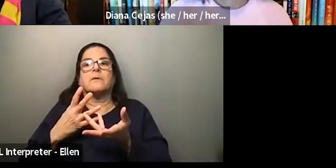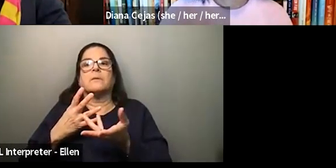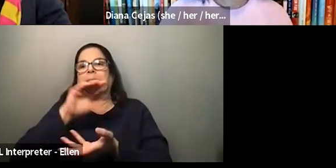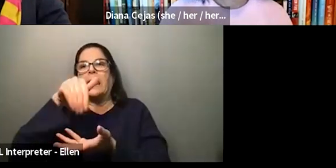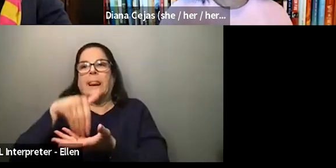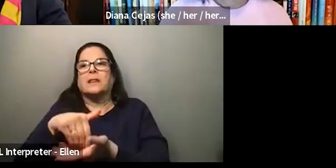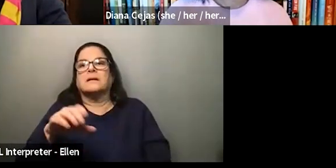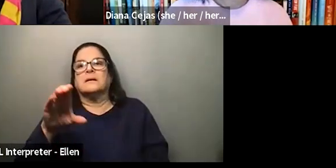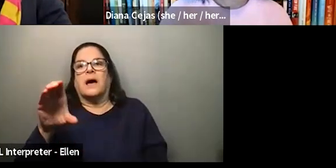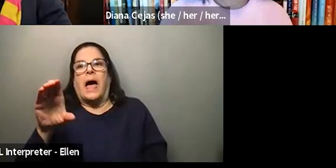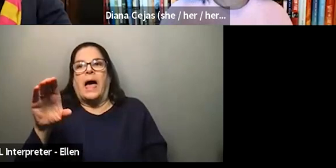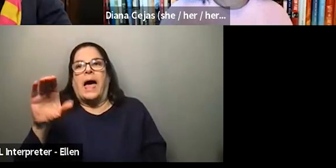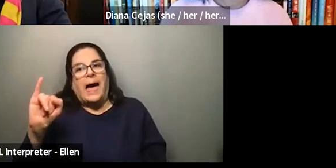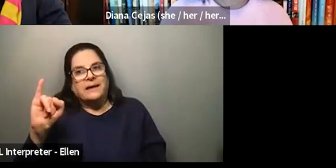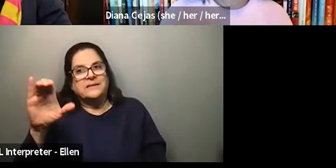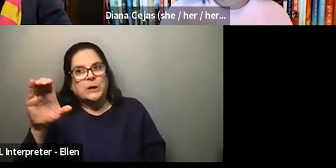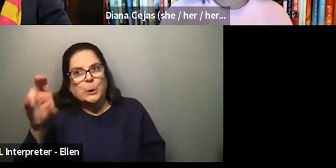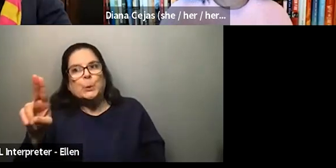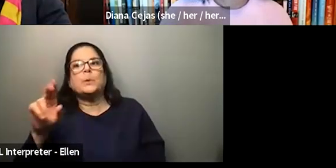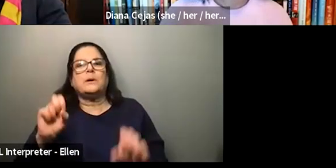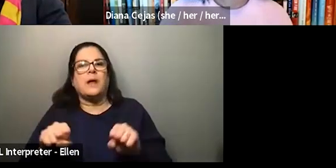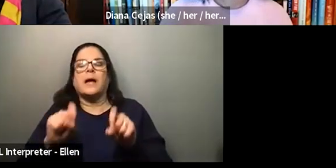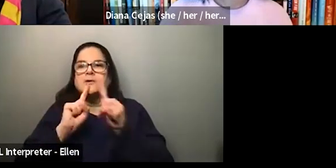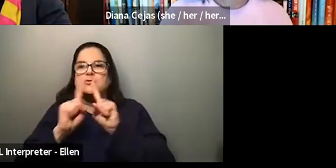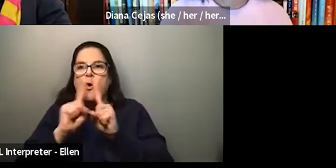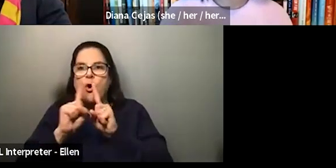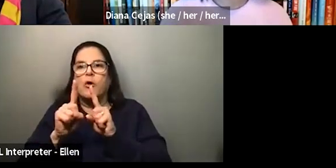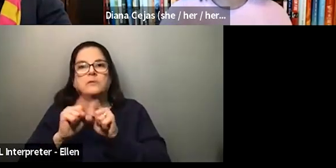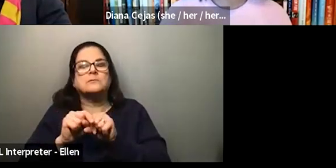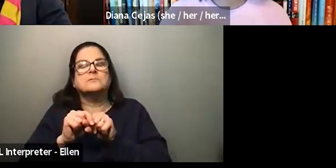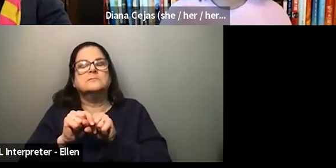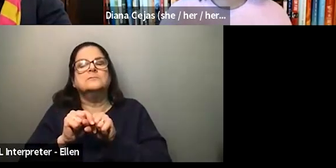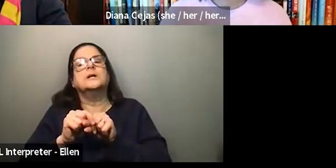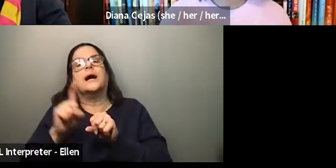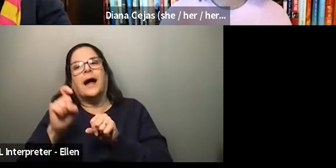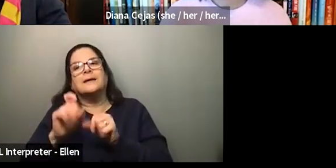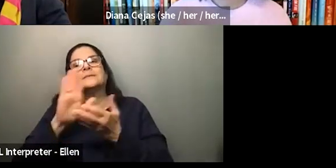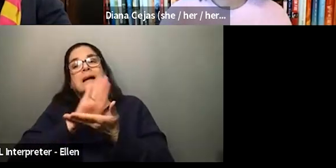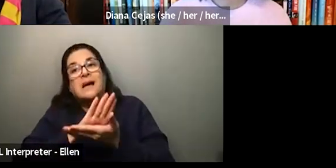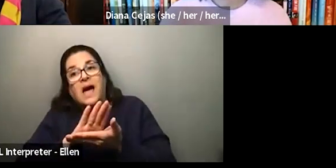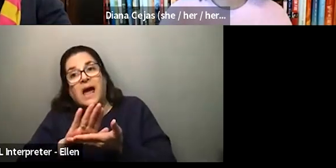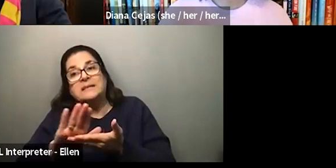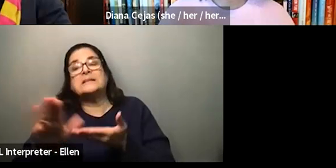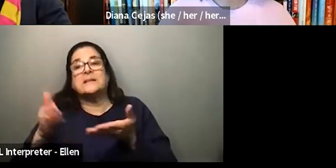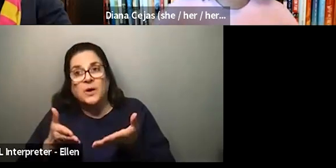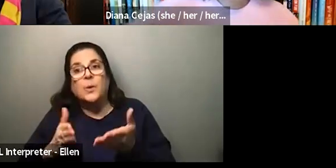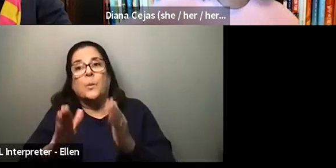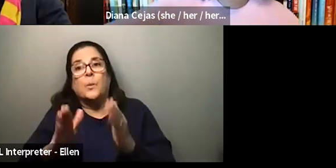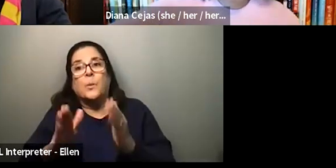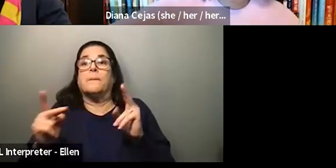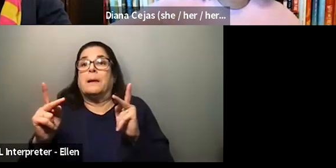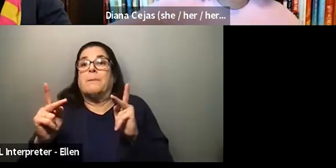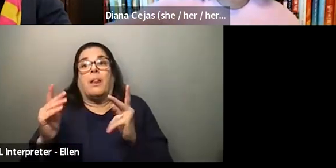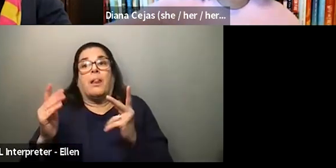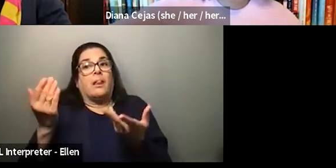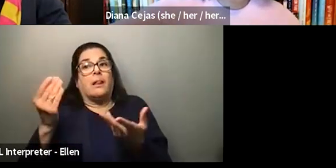I think directly addressing it with kindness, because I realize, you people know what they know. And if they've not